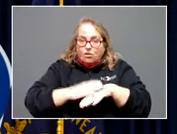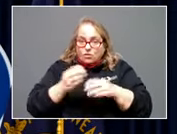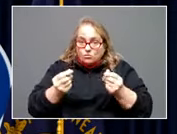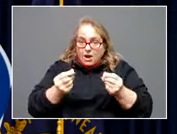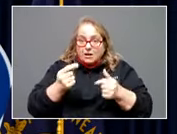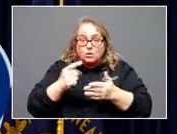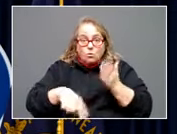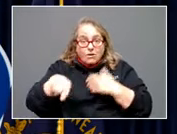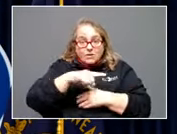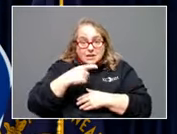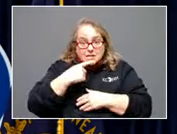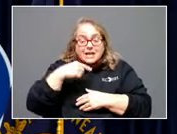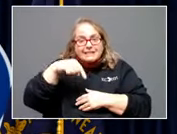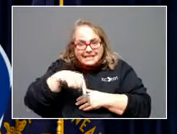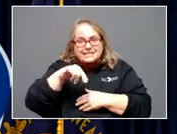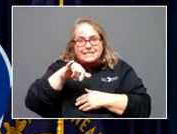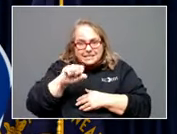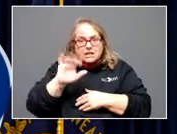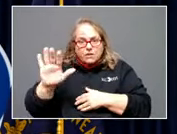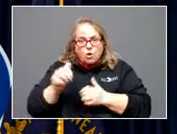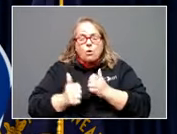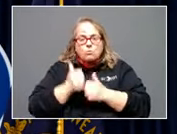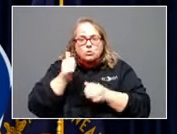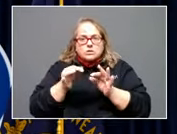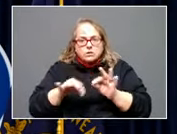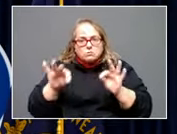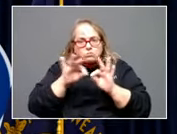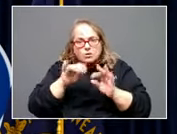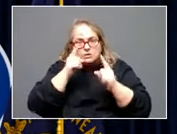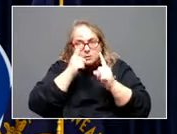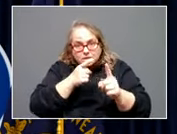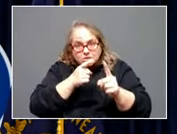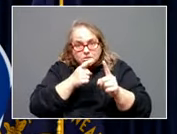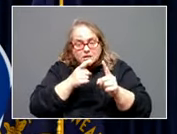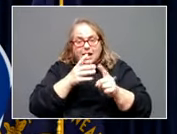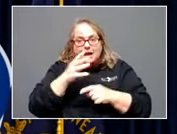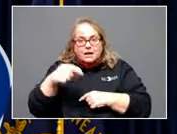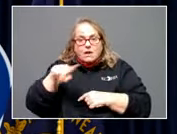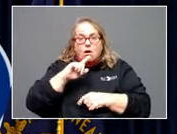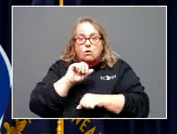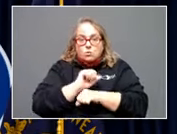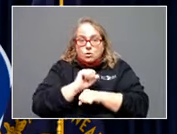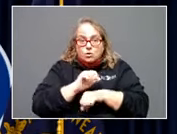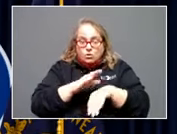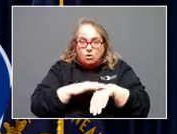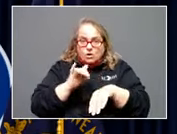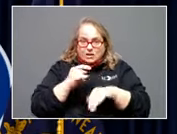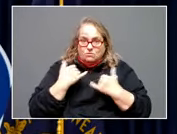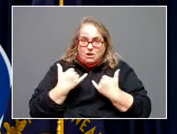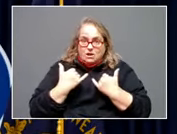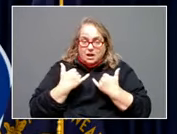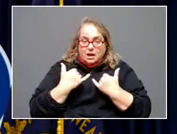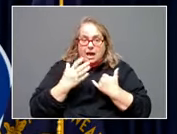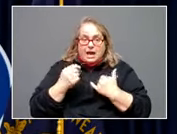is that this is their most important mission that they are working on at the moment. And I